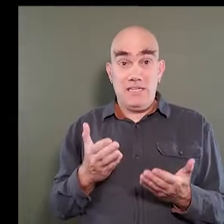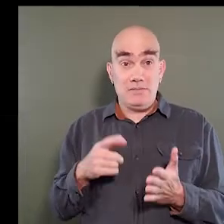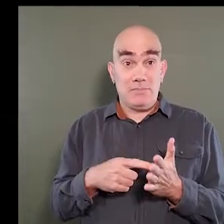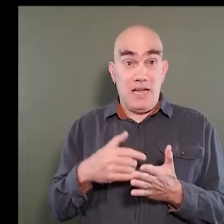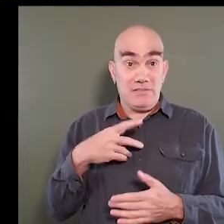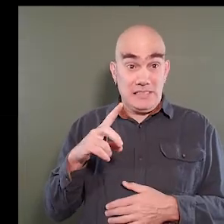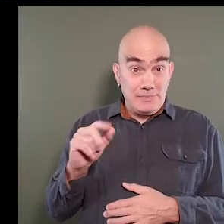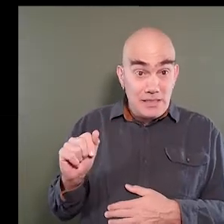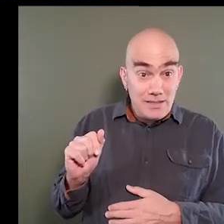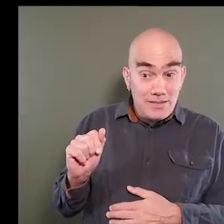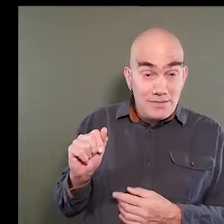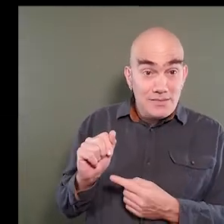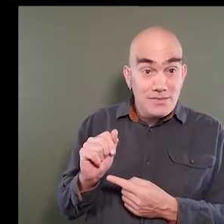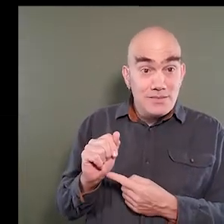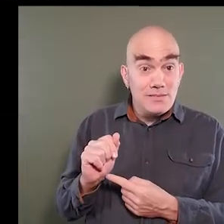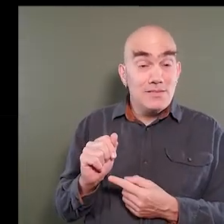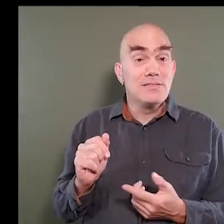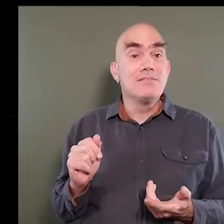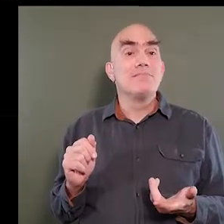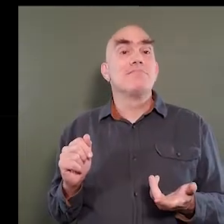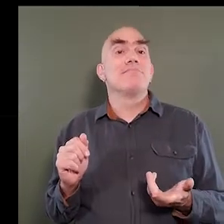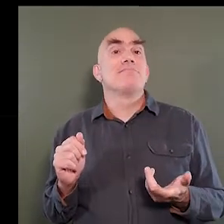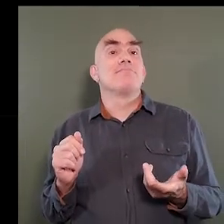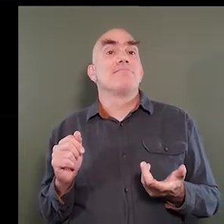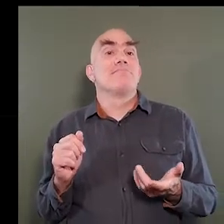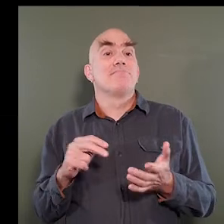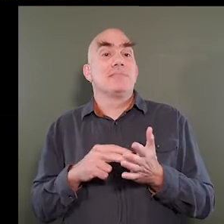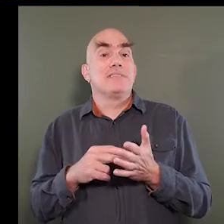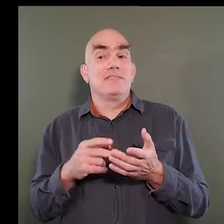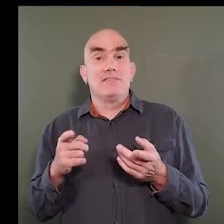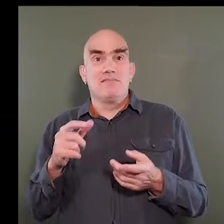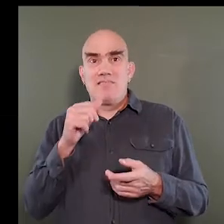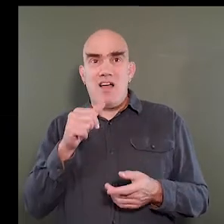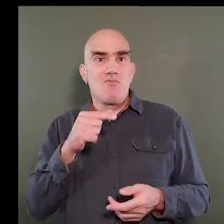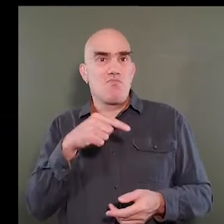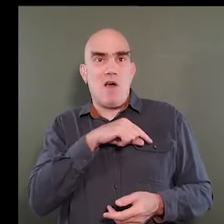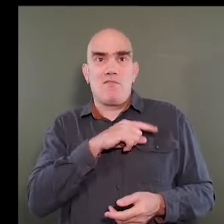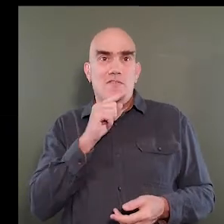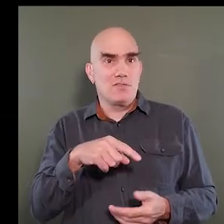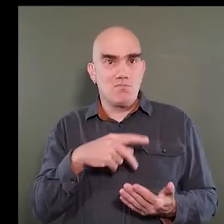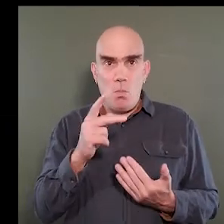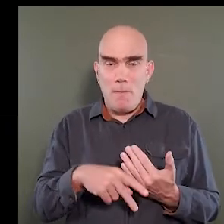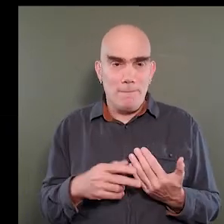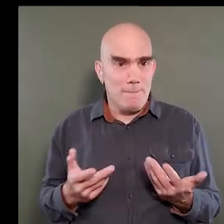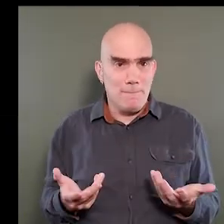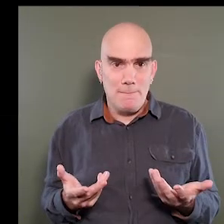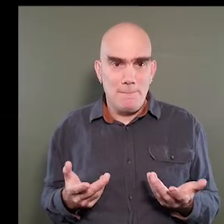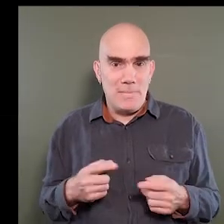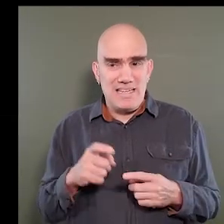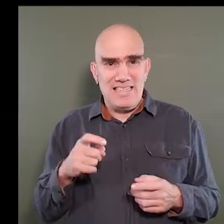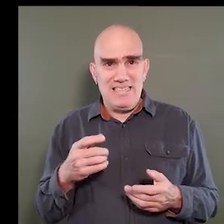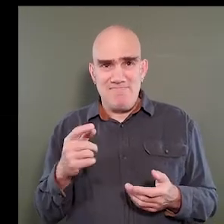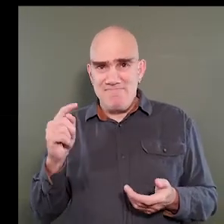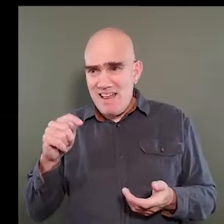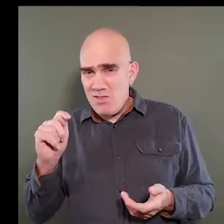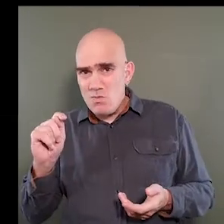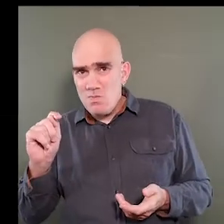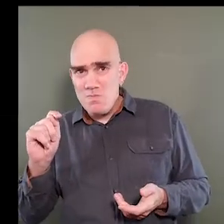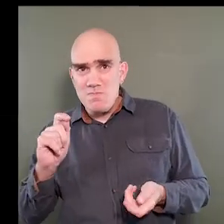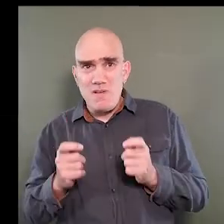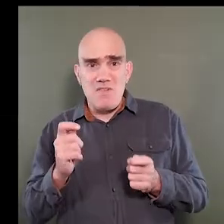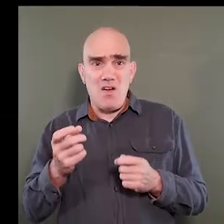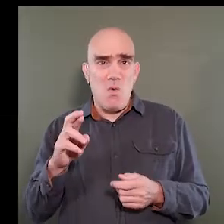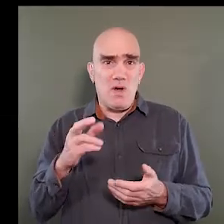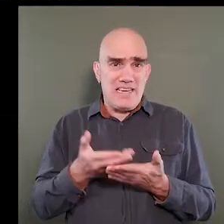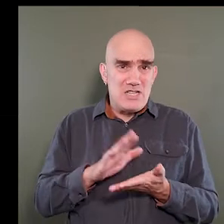So senior citizens may sometimes have disabilities and they're not eligible for this program. But they may